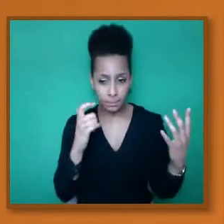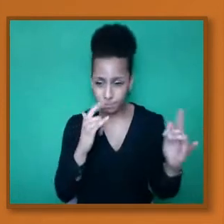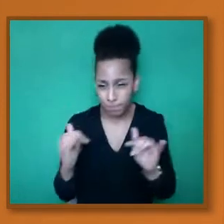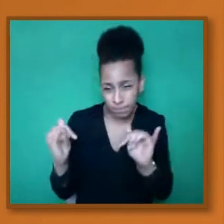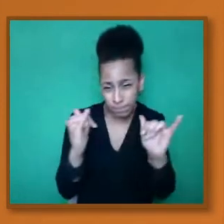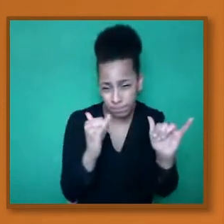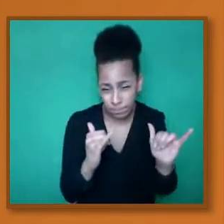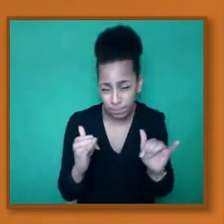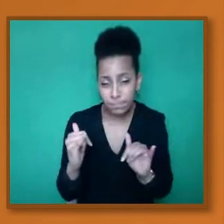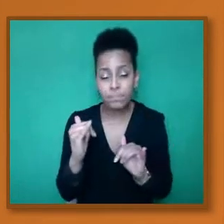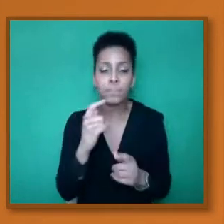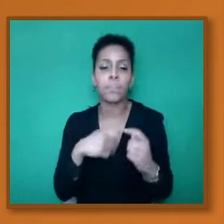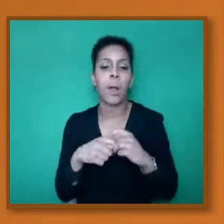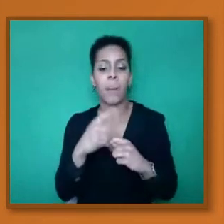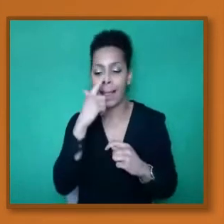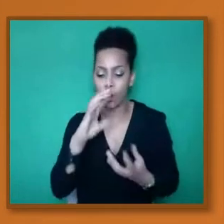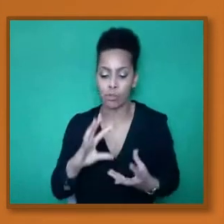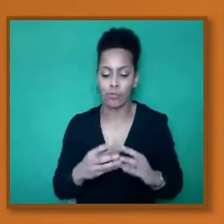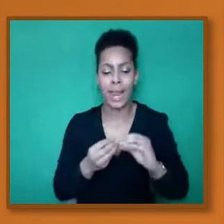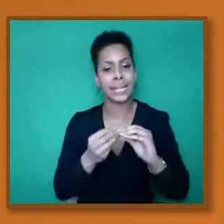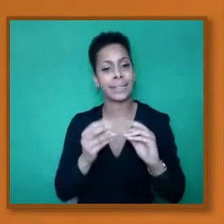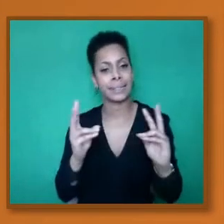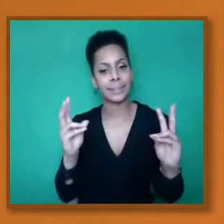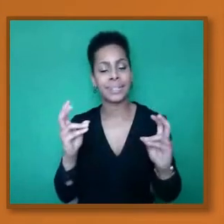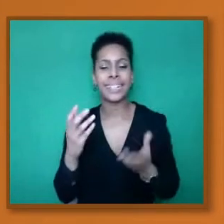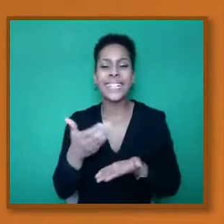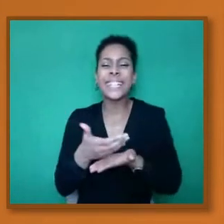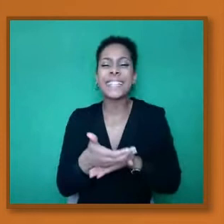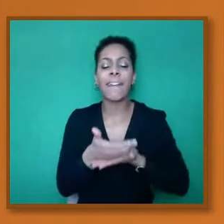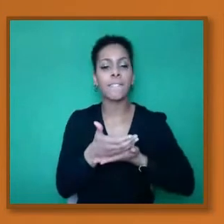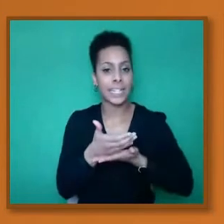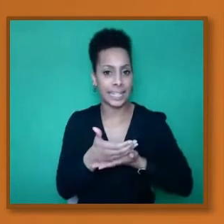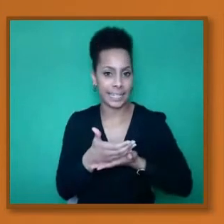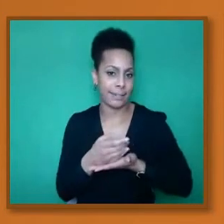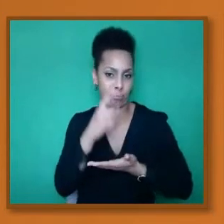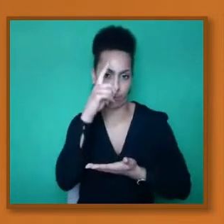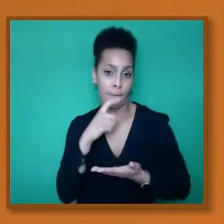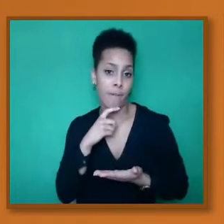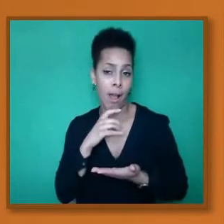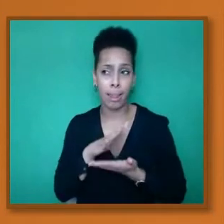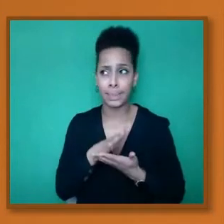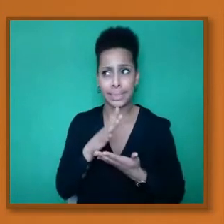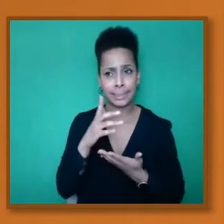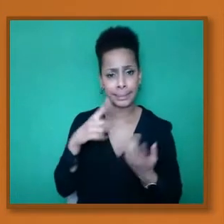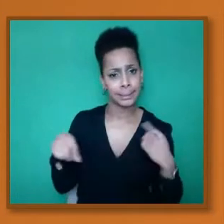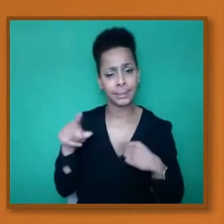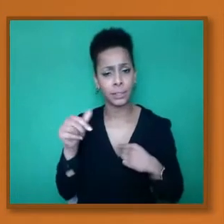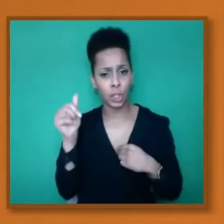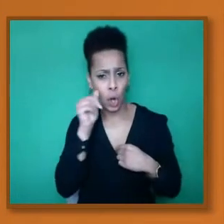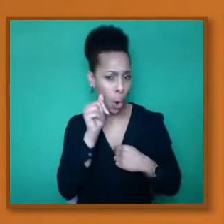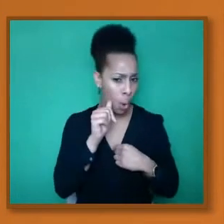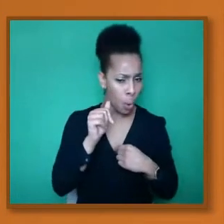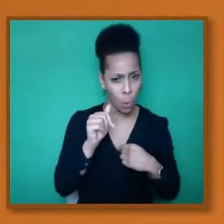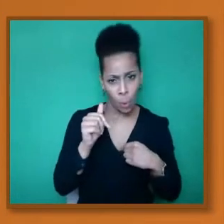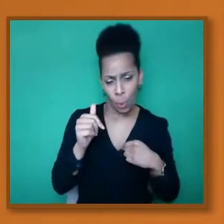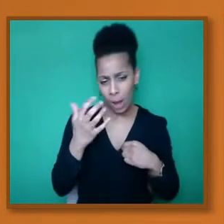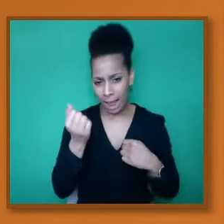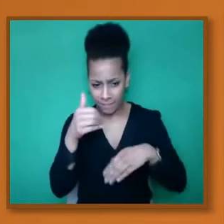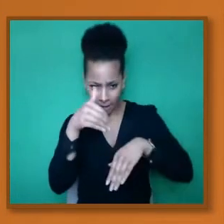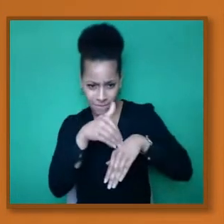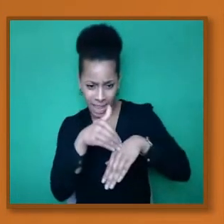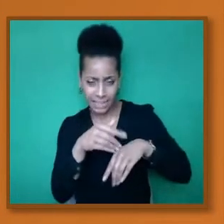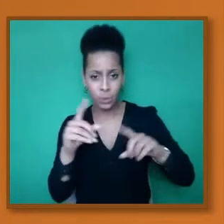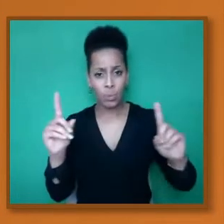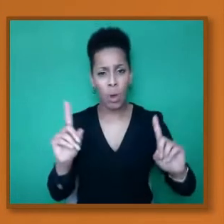profile of the vaccine. They know the things which are likely to have happened because they've been able to test it on